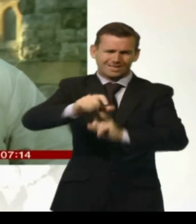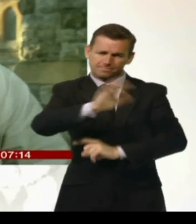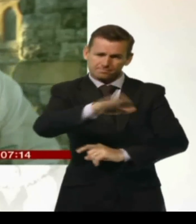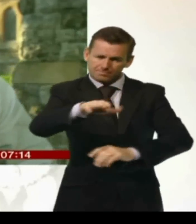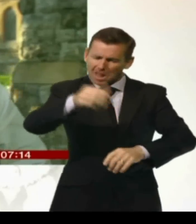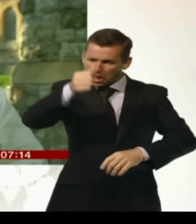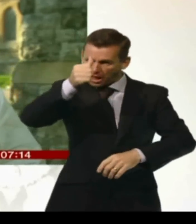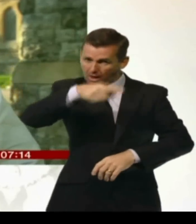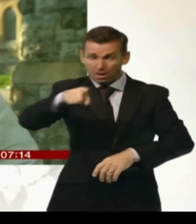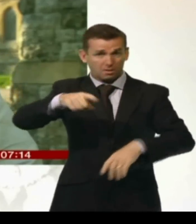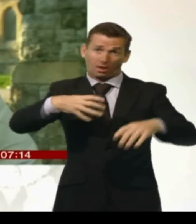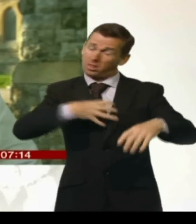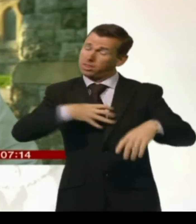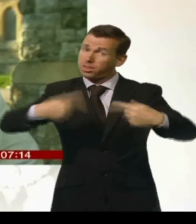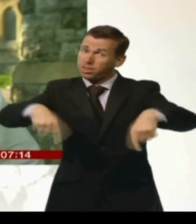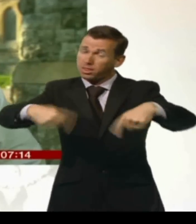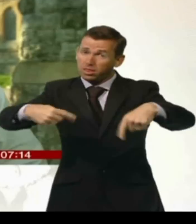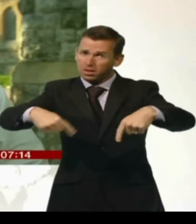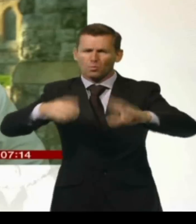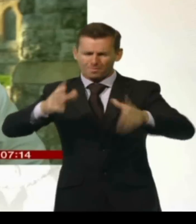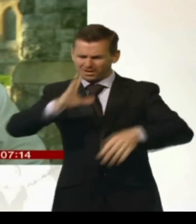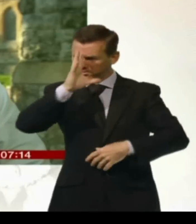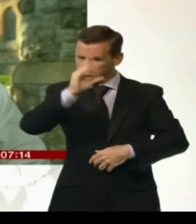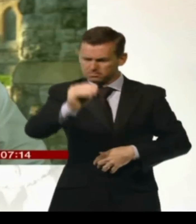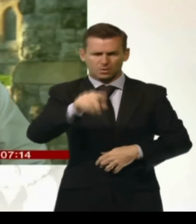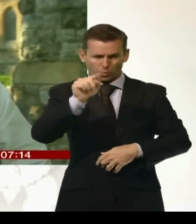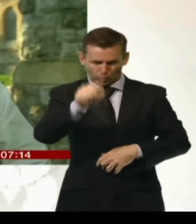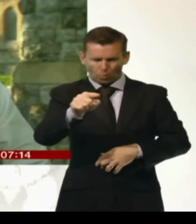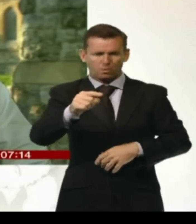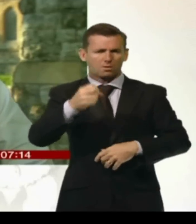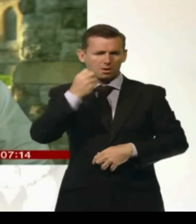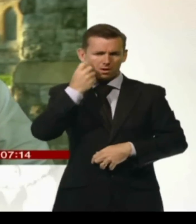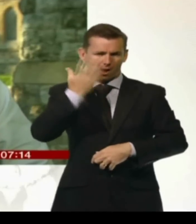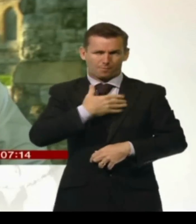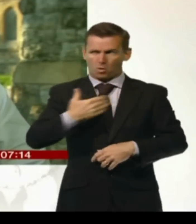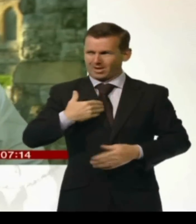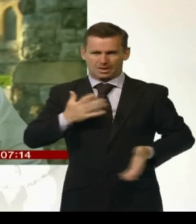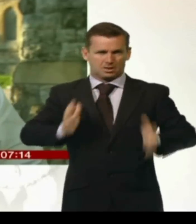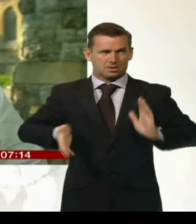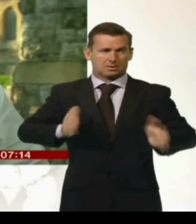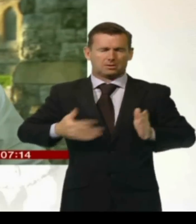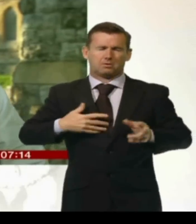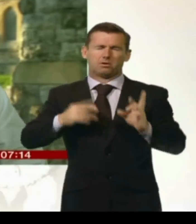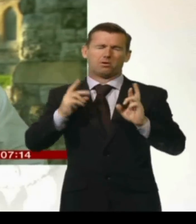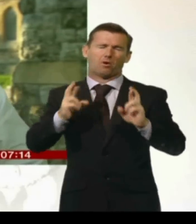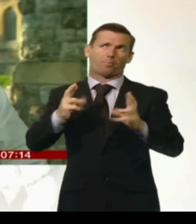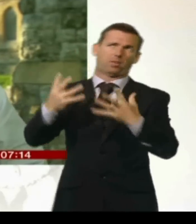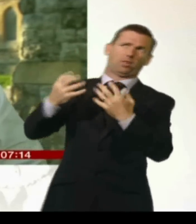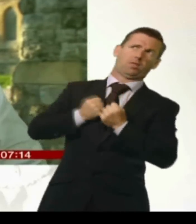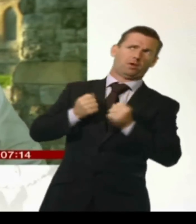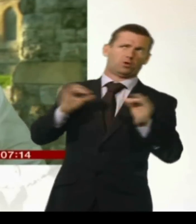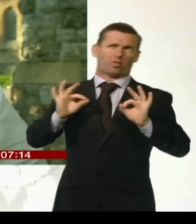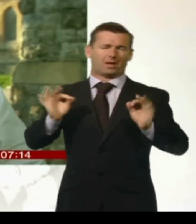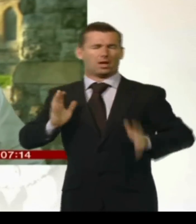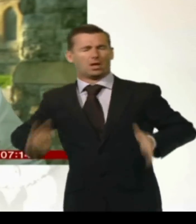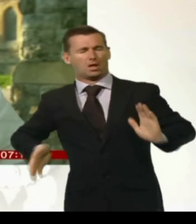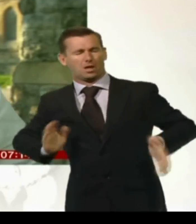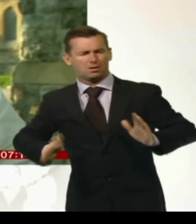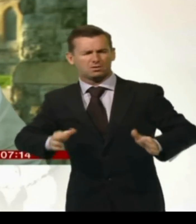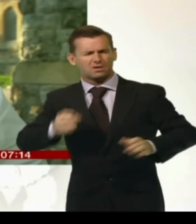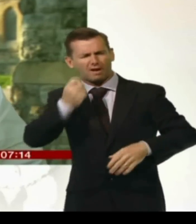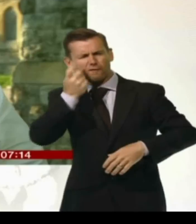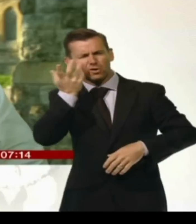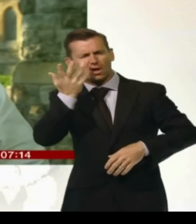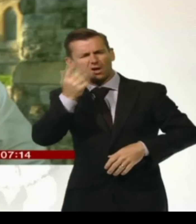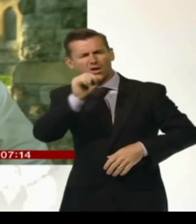who now live in fair. They go out every morning hoping they can come back home in one piece. I'm hoping this effort that has been put